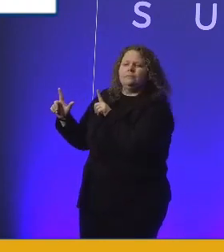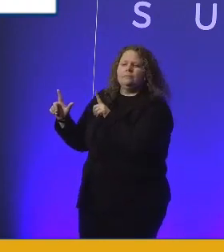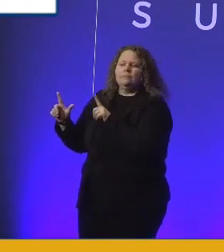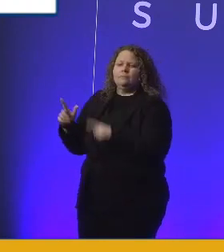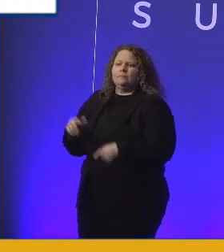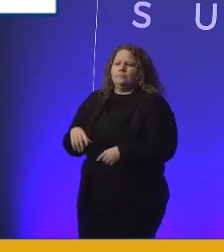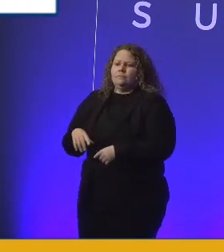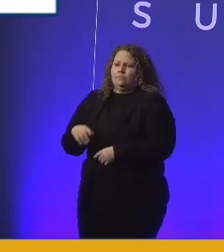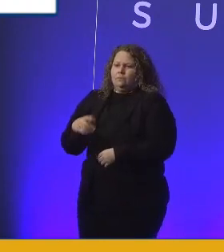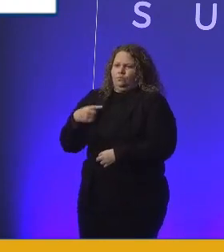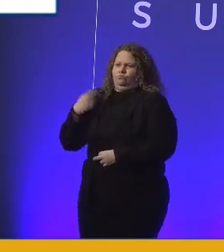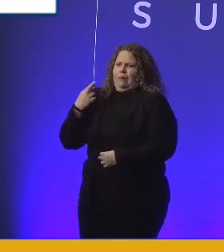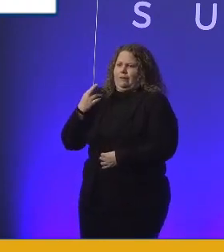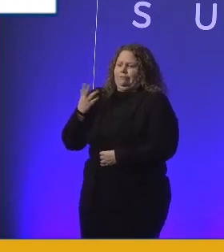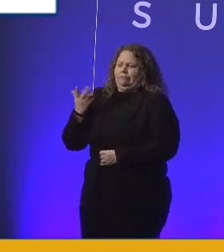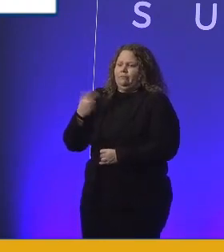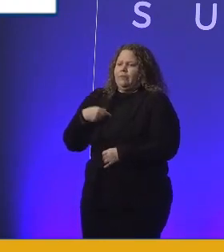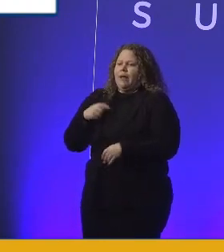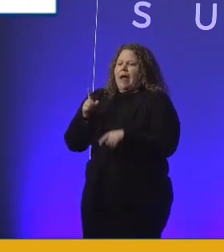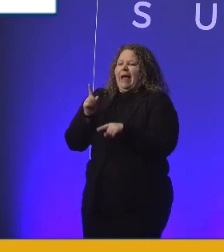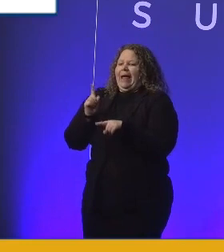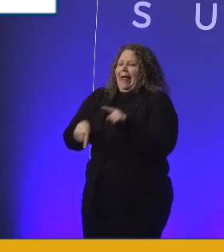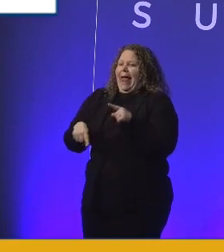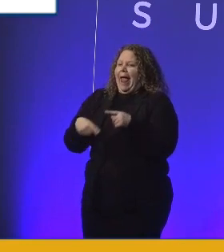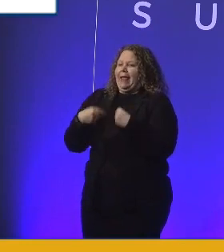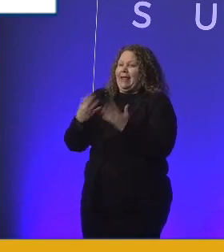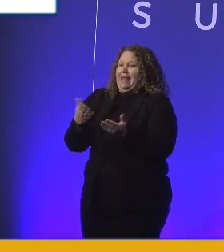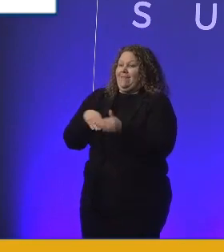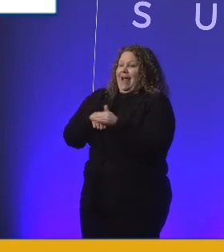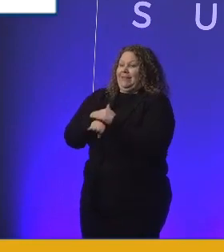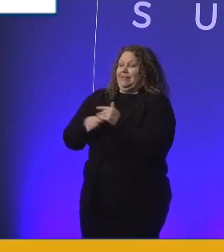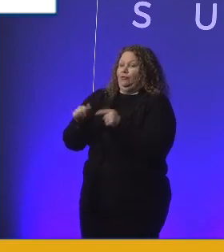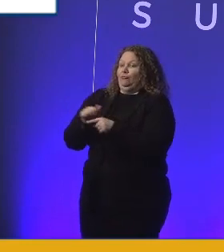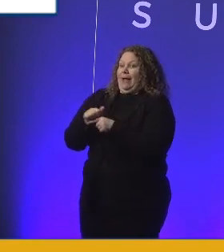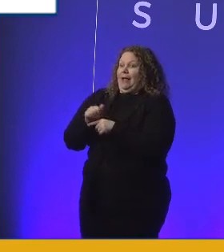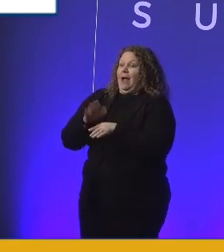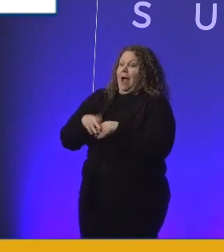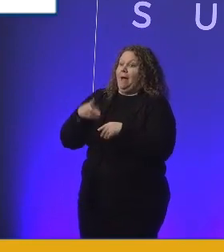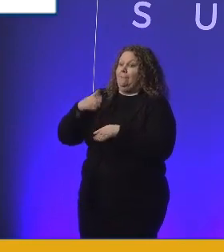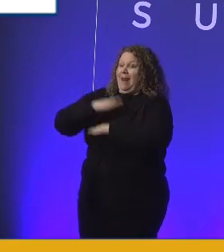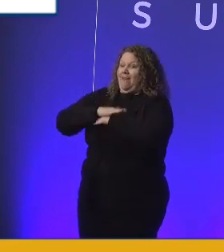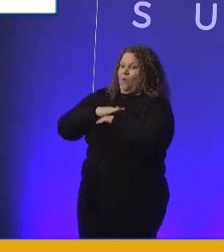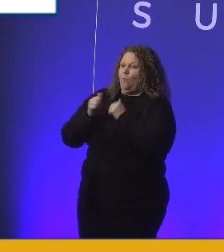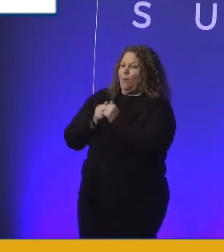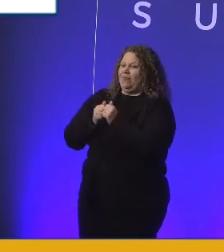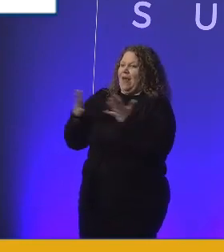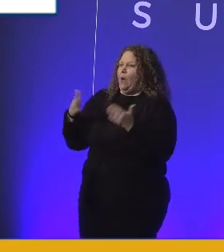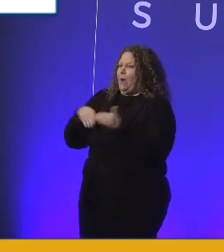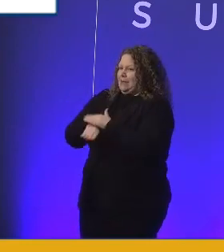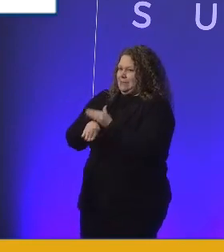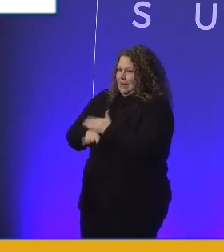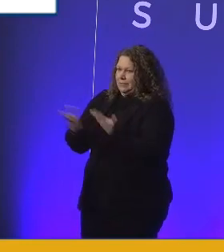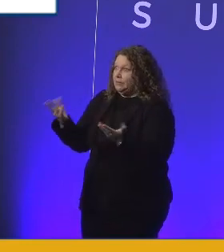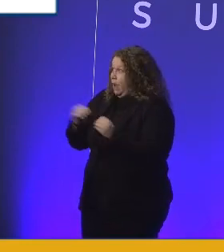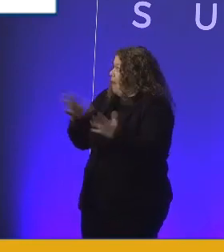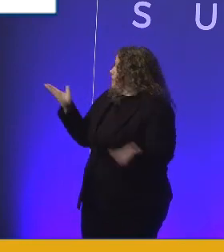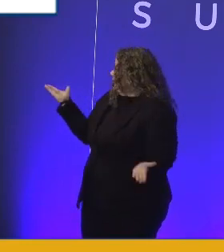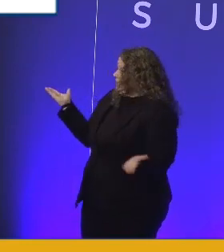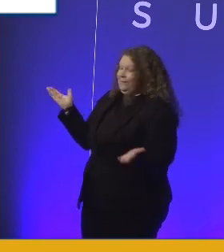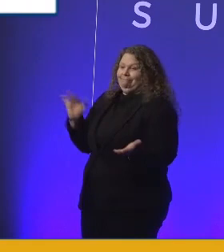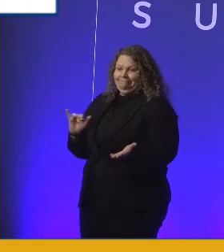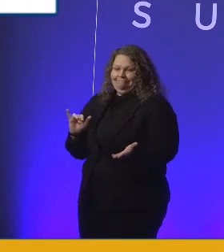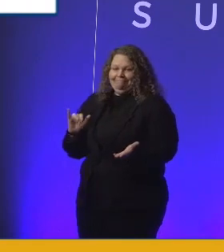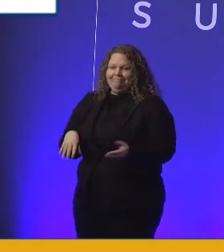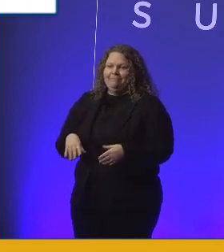deliver accessibility training on a non-accessible platform. It's brilliant. So, as you think about whether you want to do this or not,